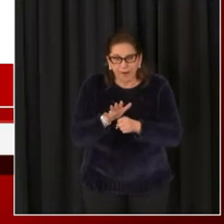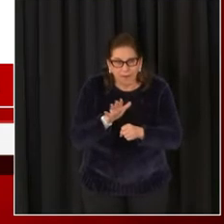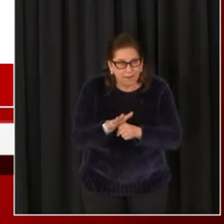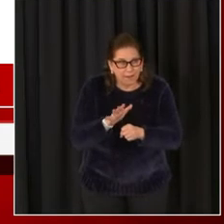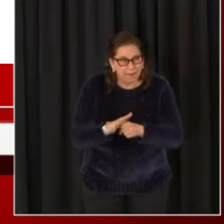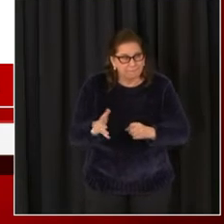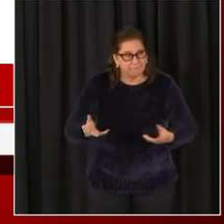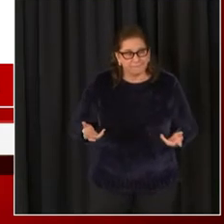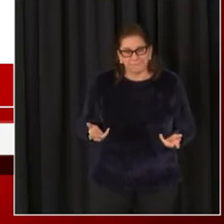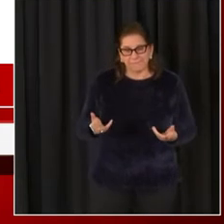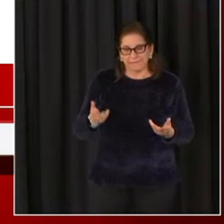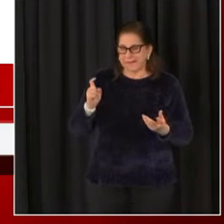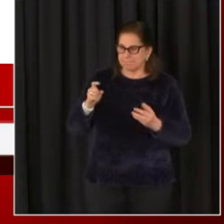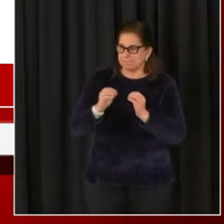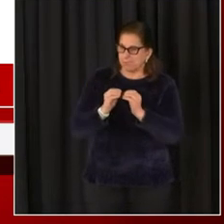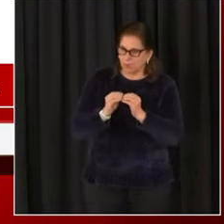city.